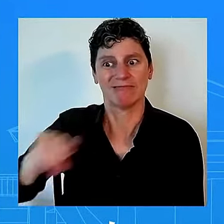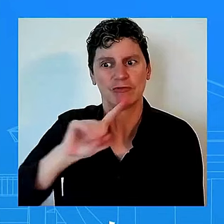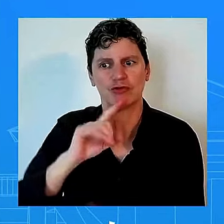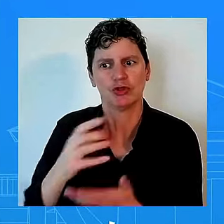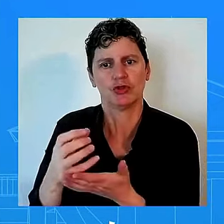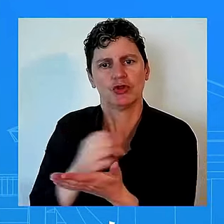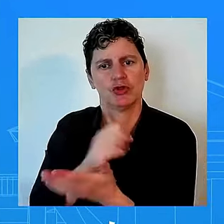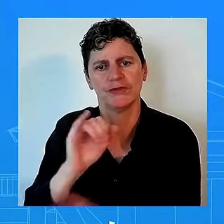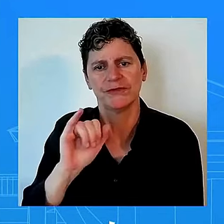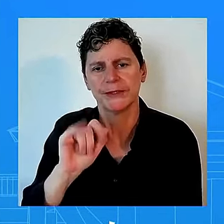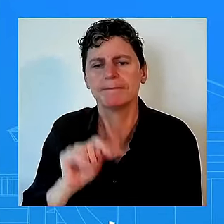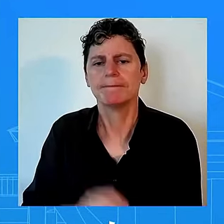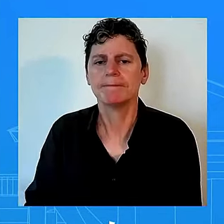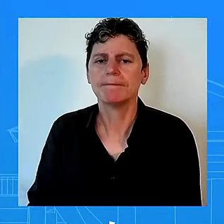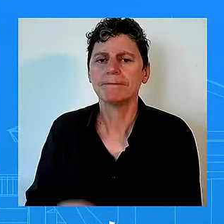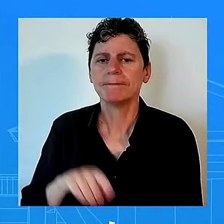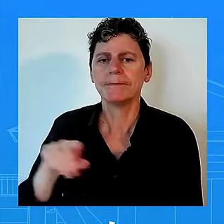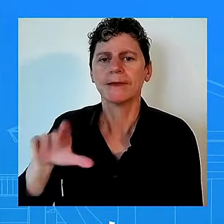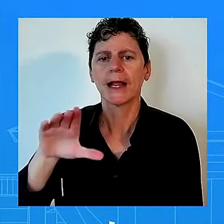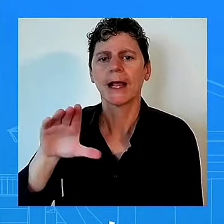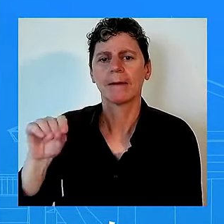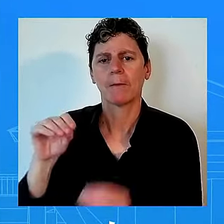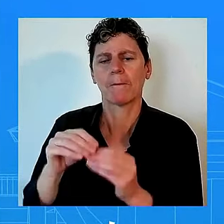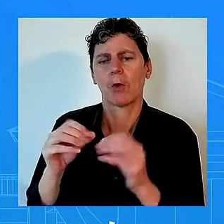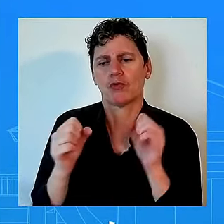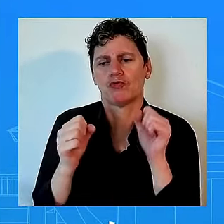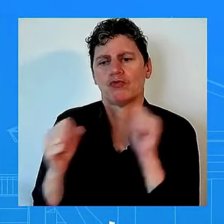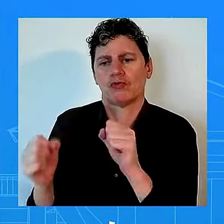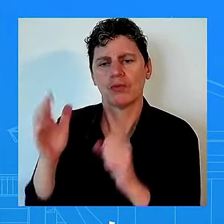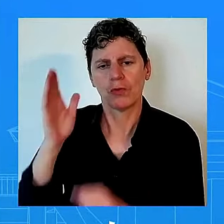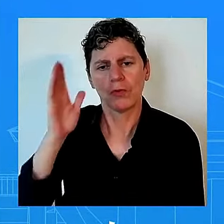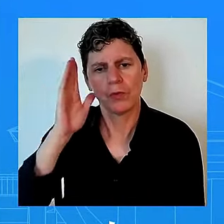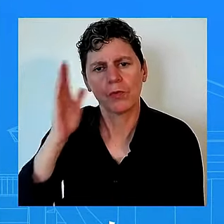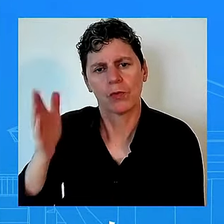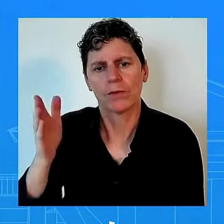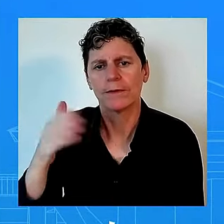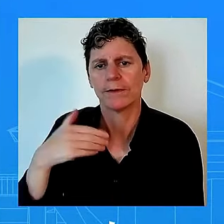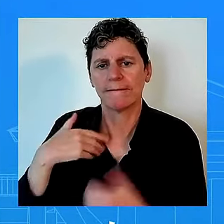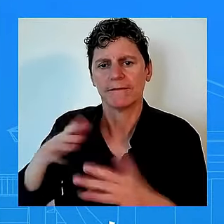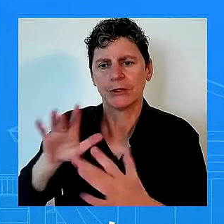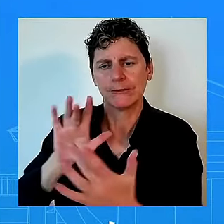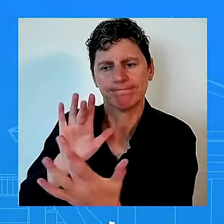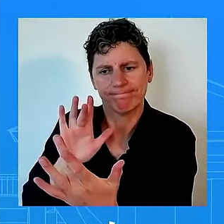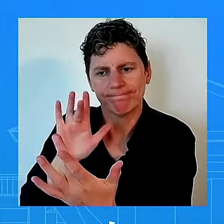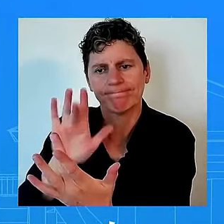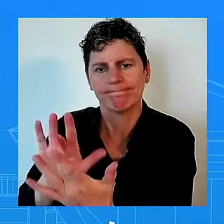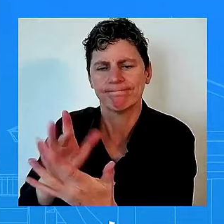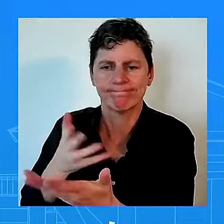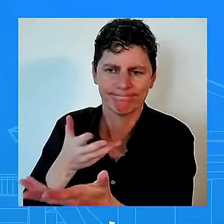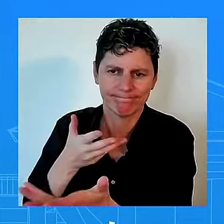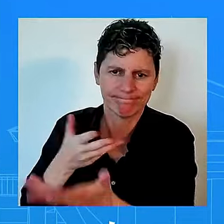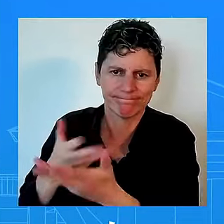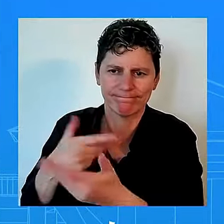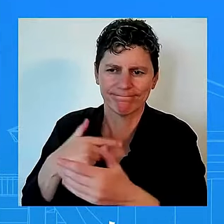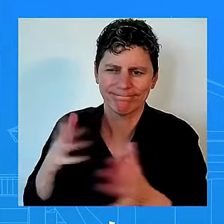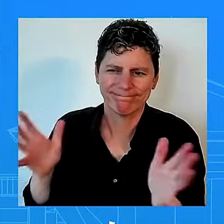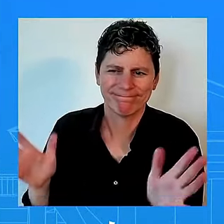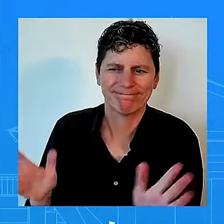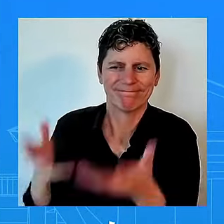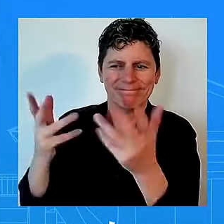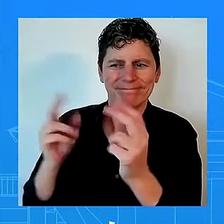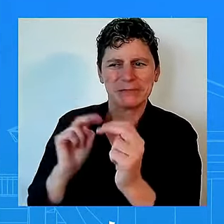well so we're in touch with the parties and again continue to to encourage them uh to negotiate in good faith okay